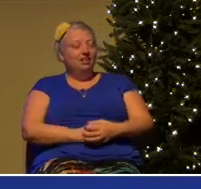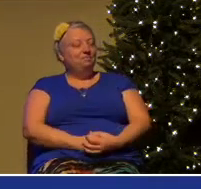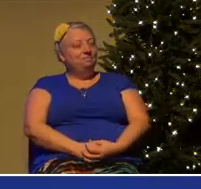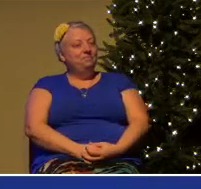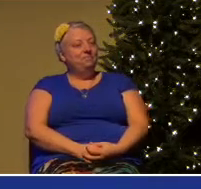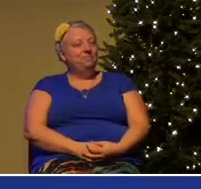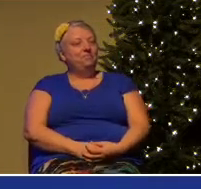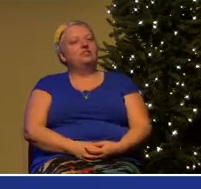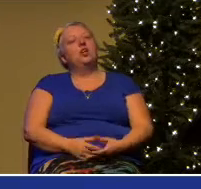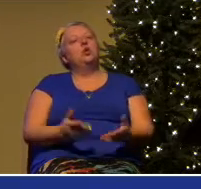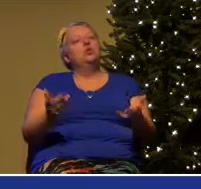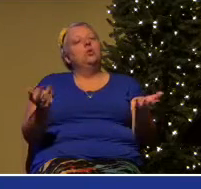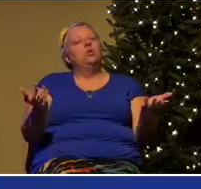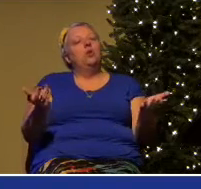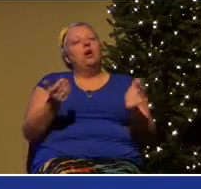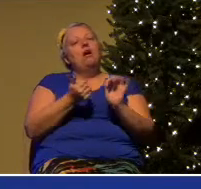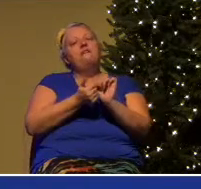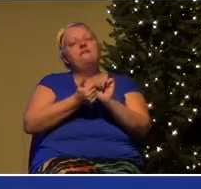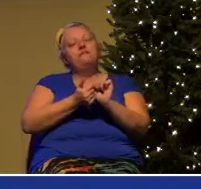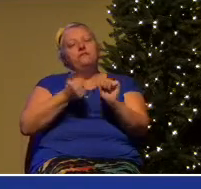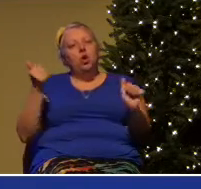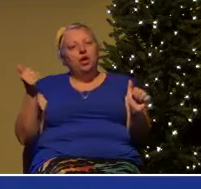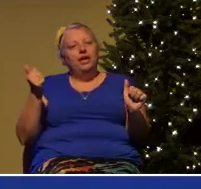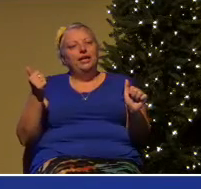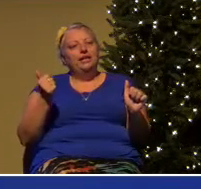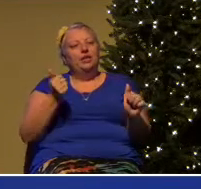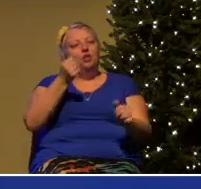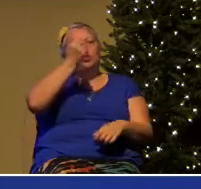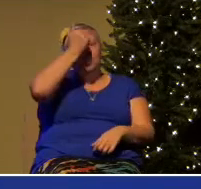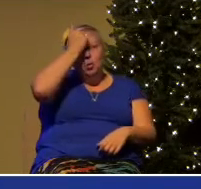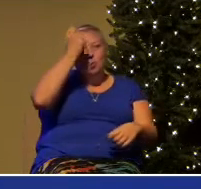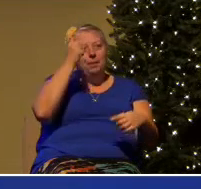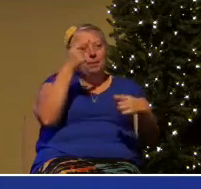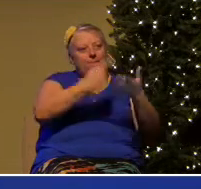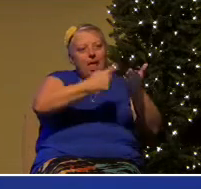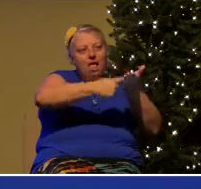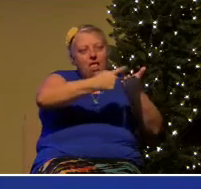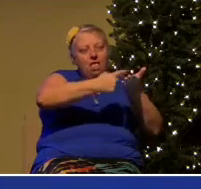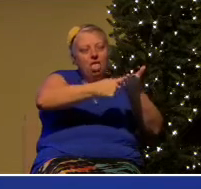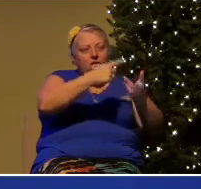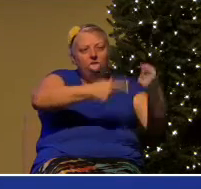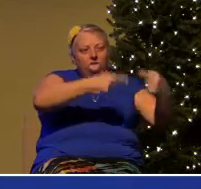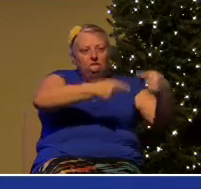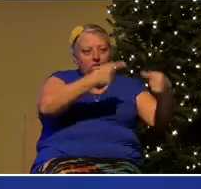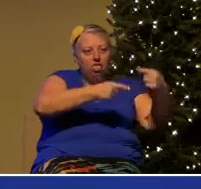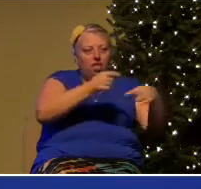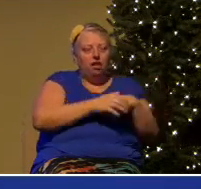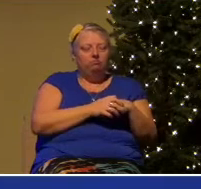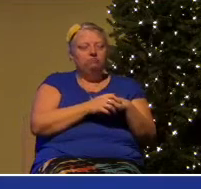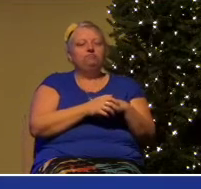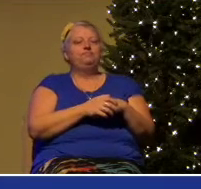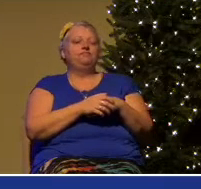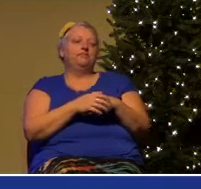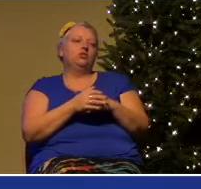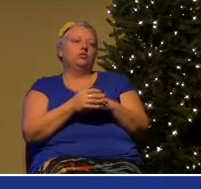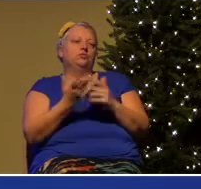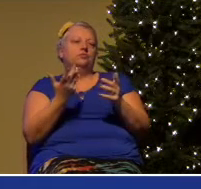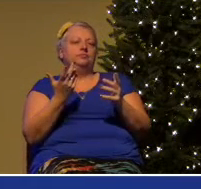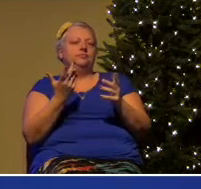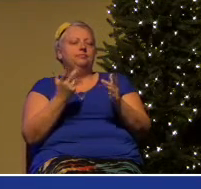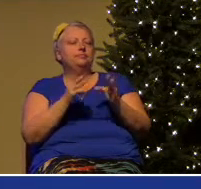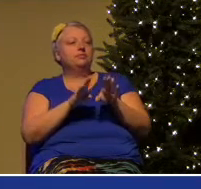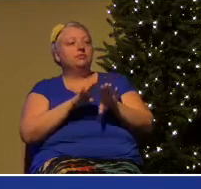So avoid stupid battles and stupid conversations. Just don't do it. Step into the